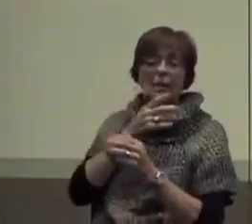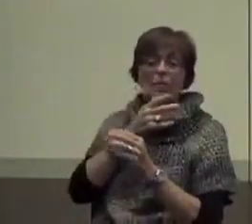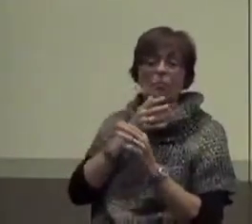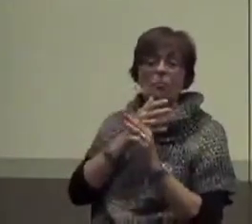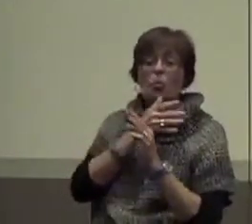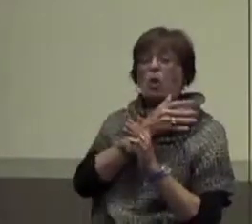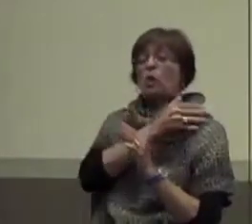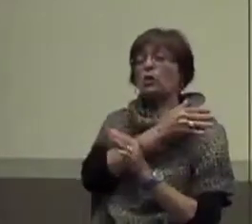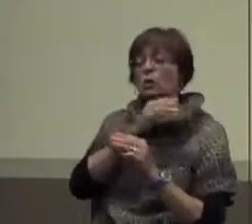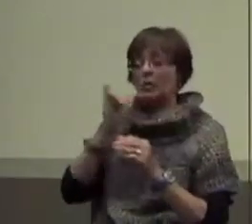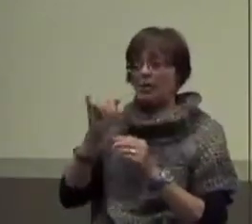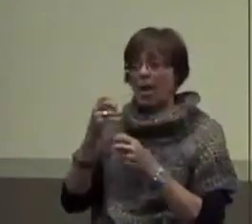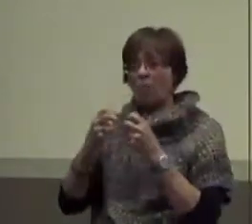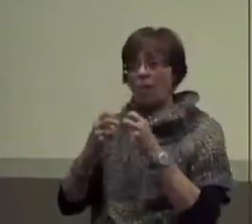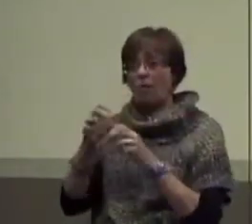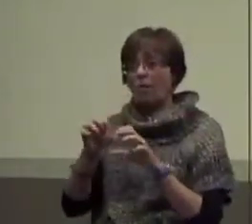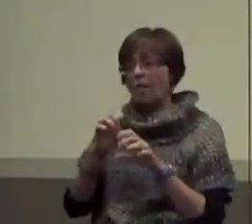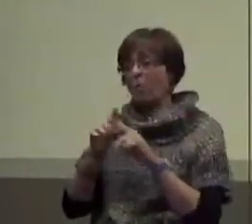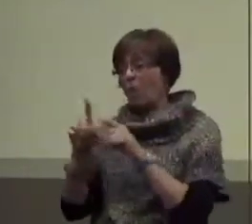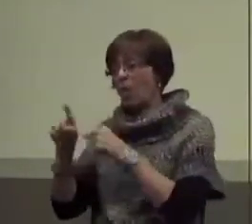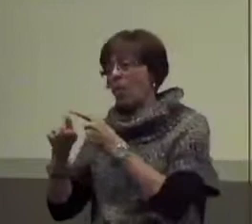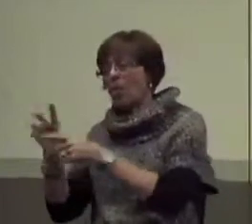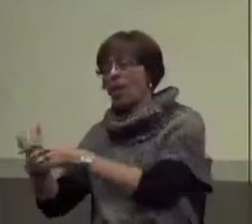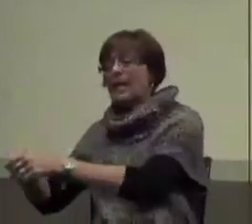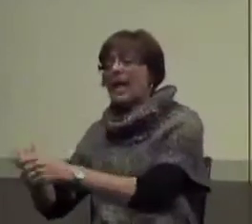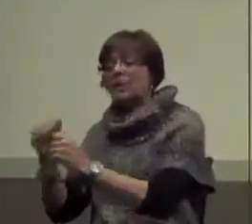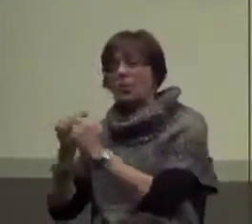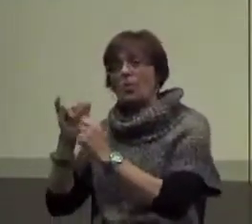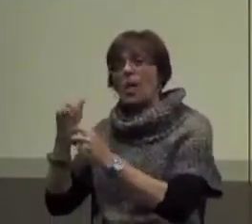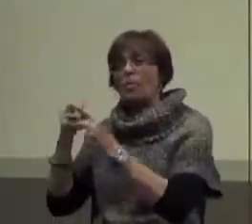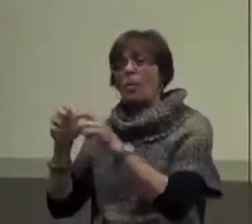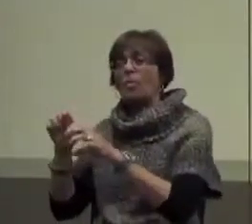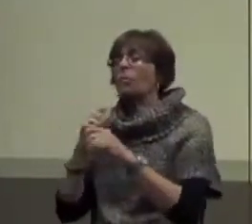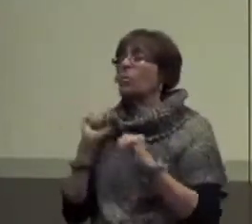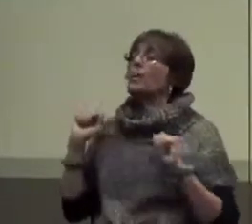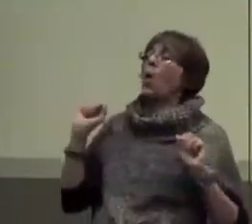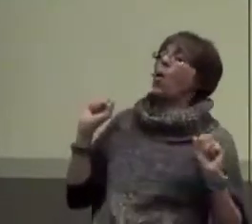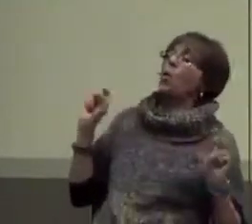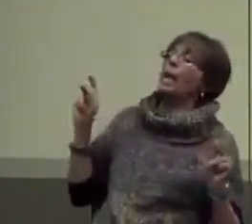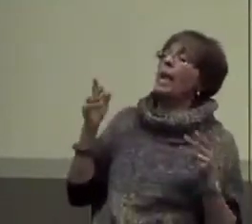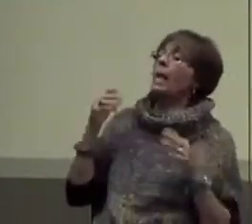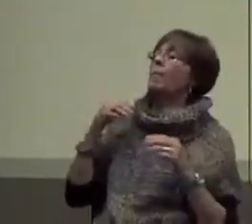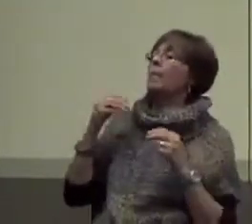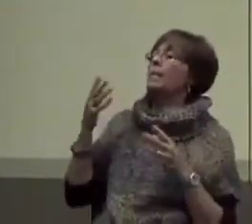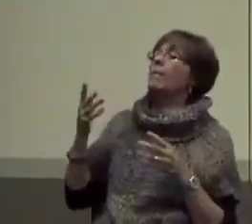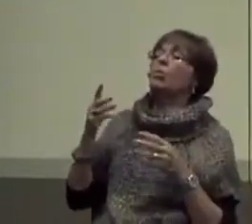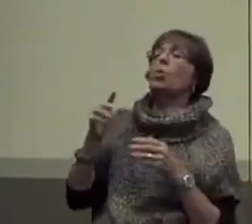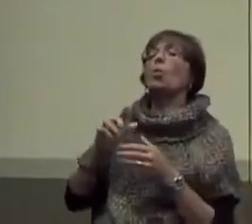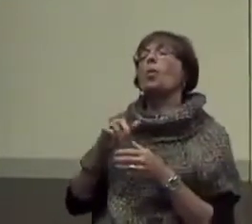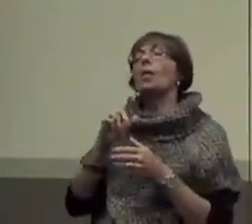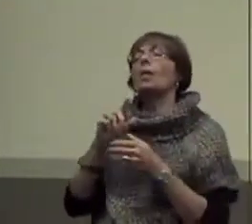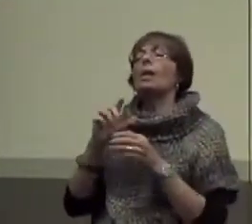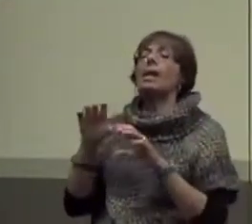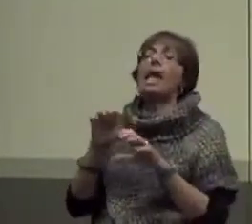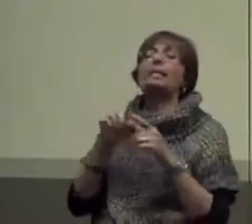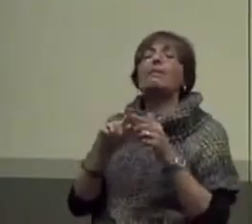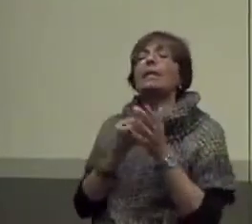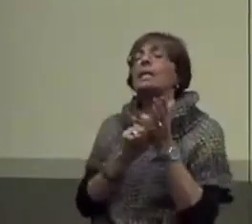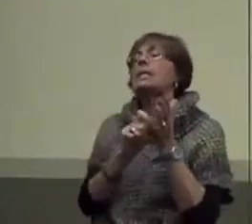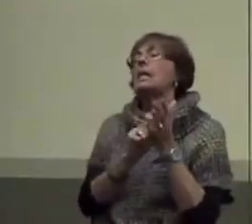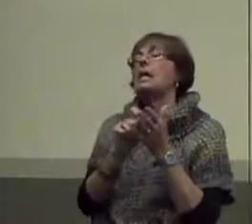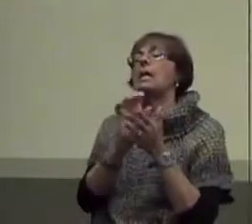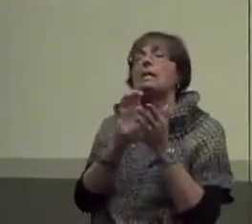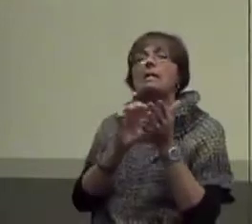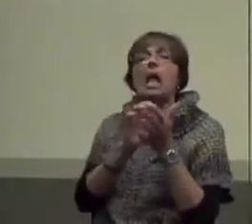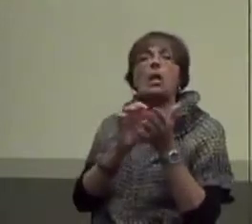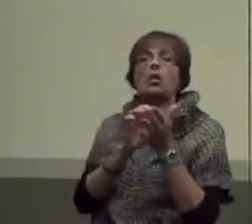of that problem behavior. But when they do engage in that problem behavior, don't you say, oh, okay, well, let me give you a coloring activity. Because, no,